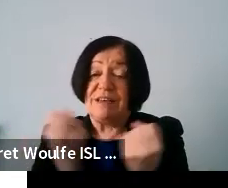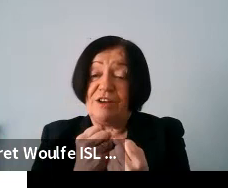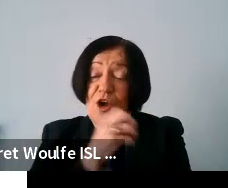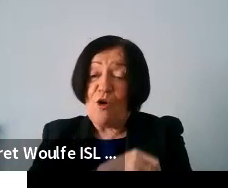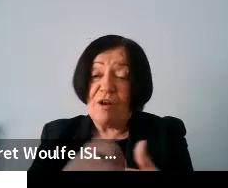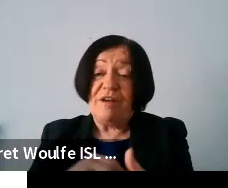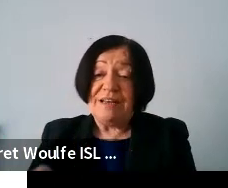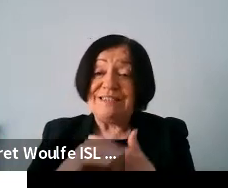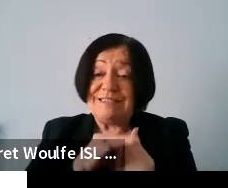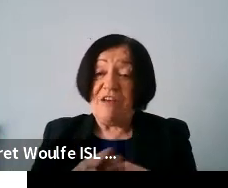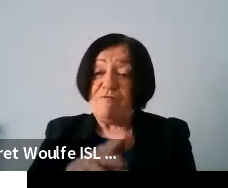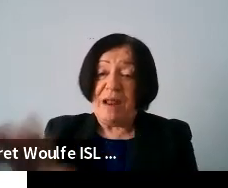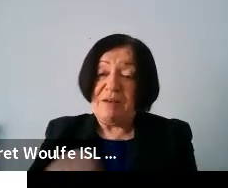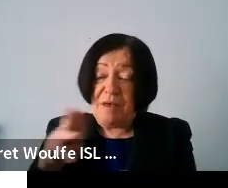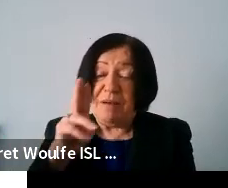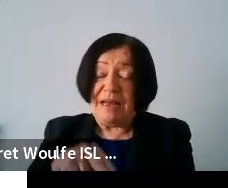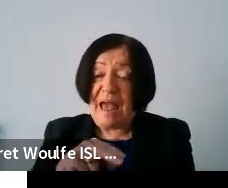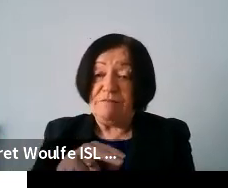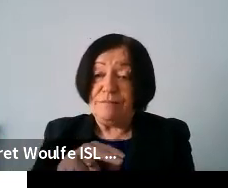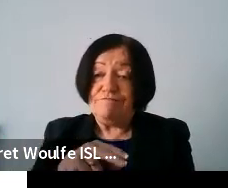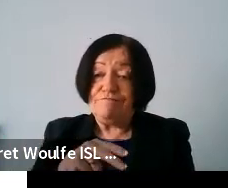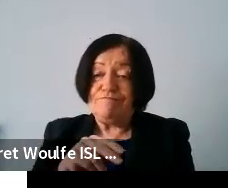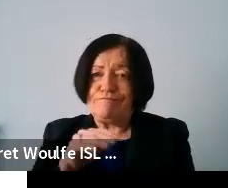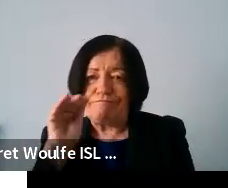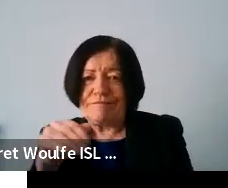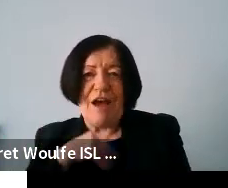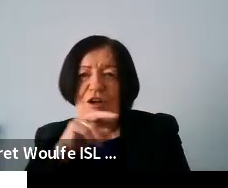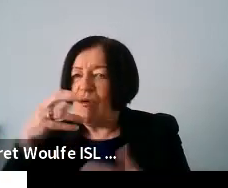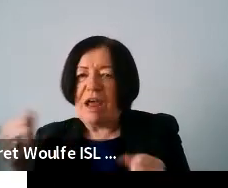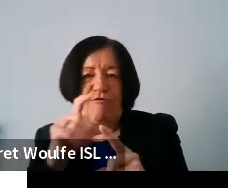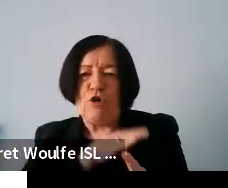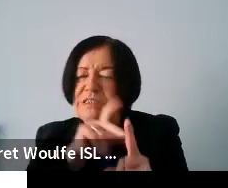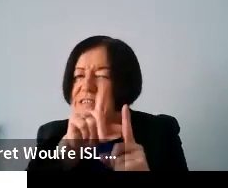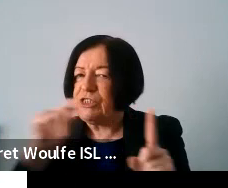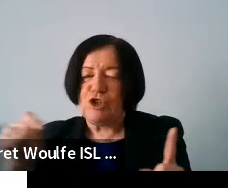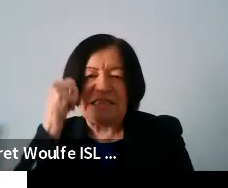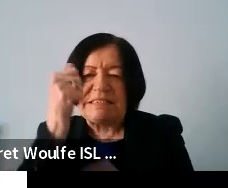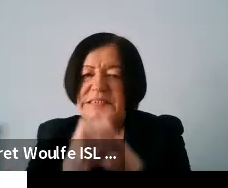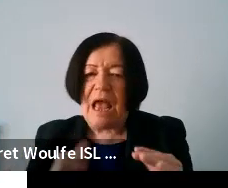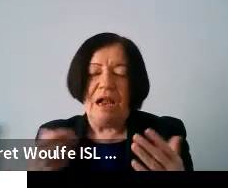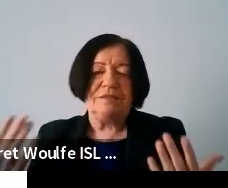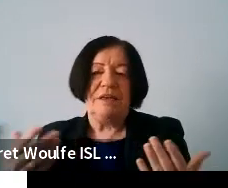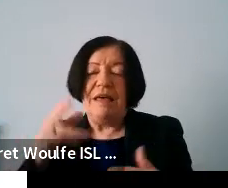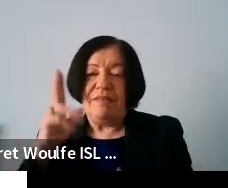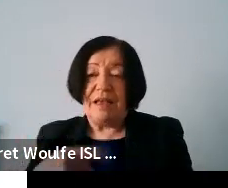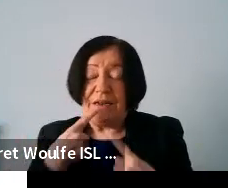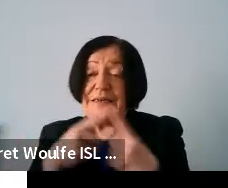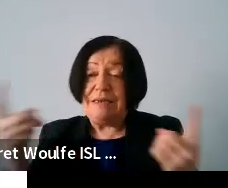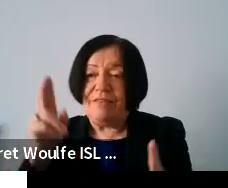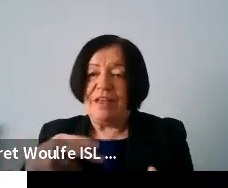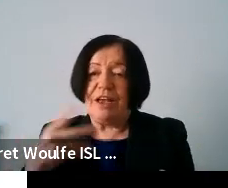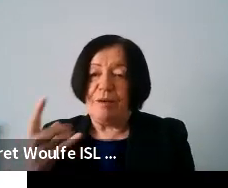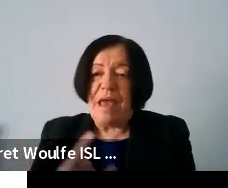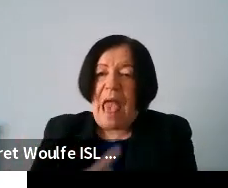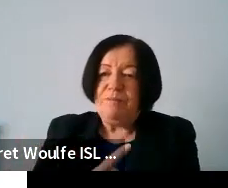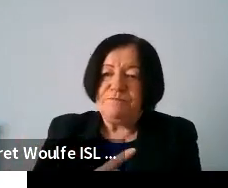a safe place that people can go to and say you know i don't have good digital skills you know they can admit that and they can be helped